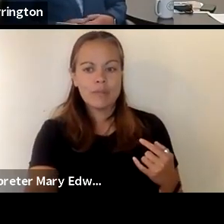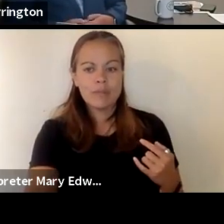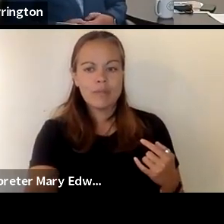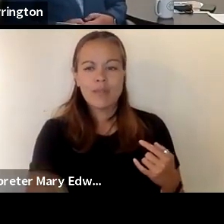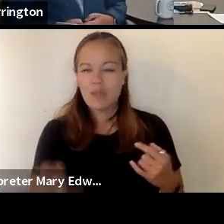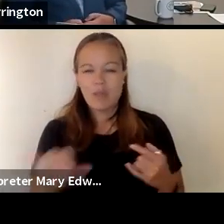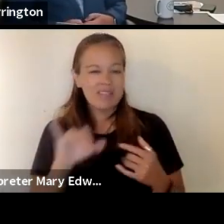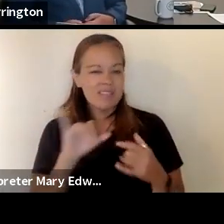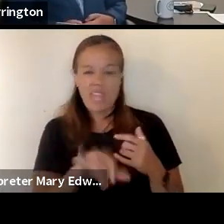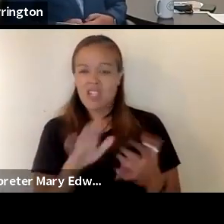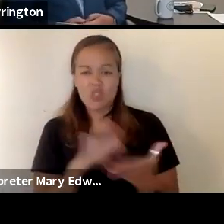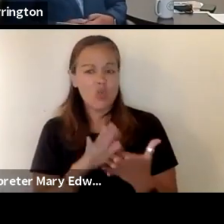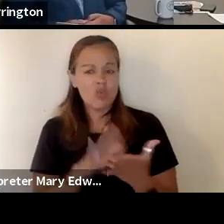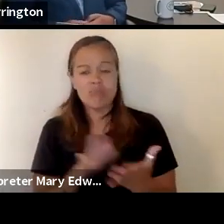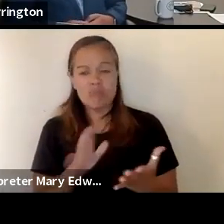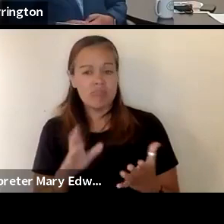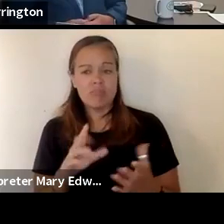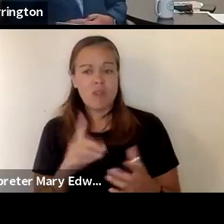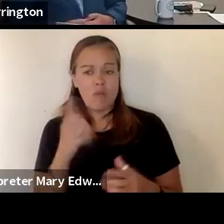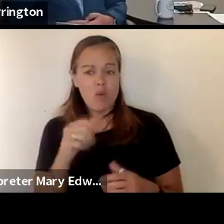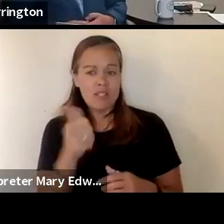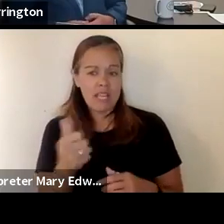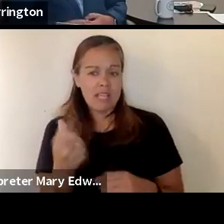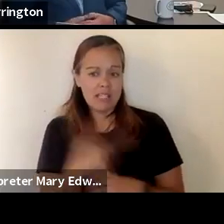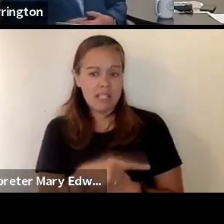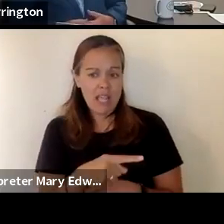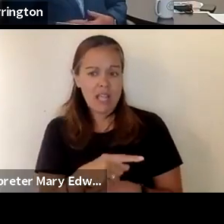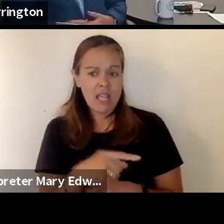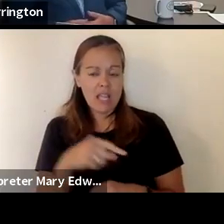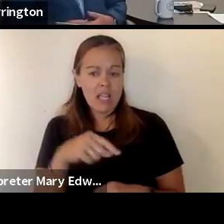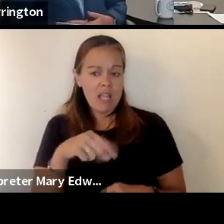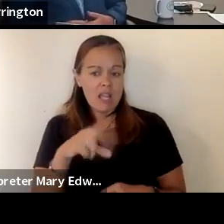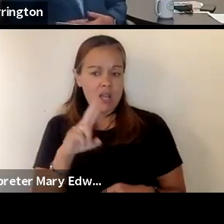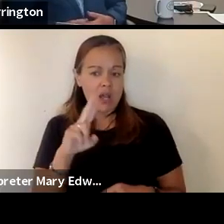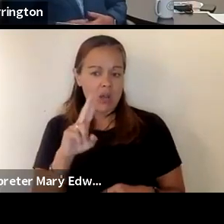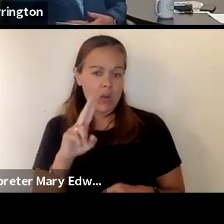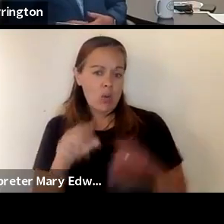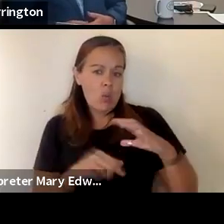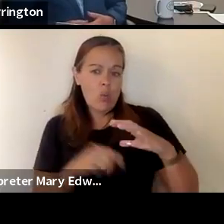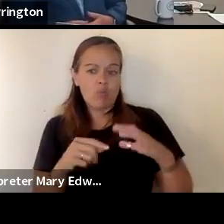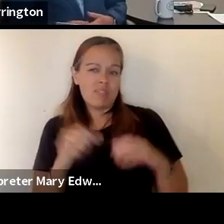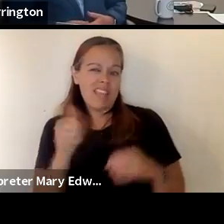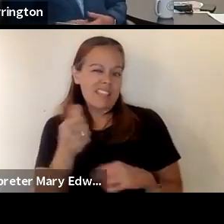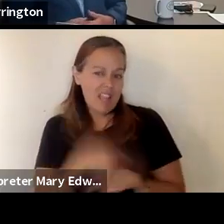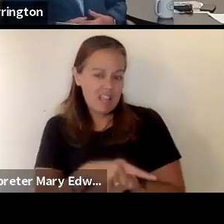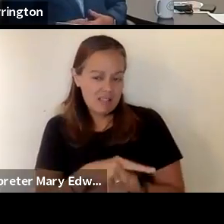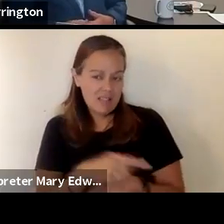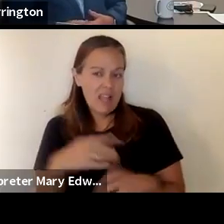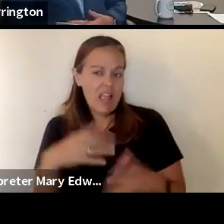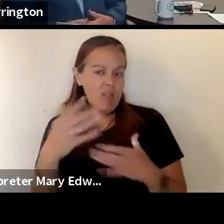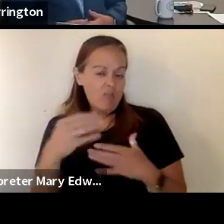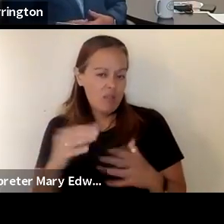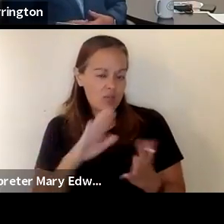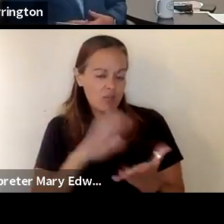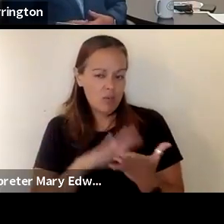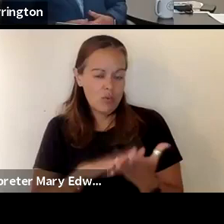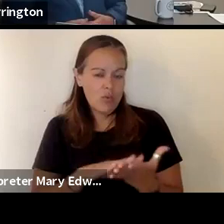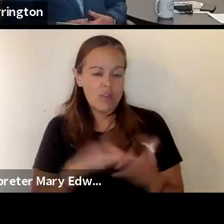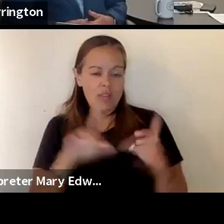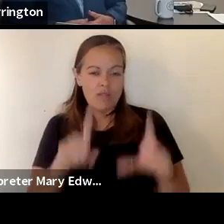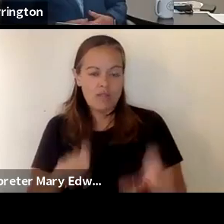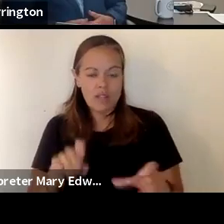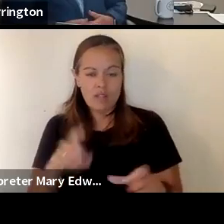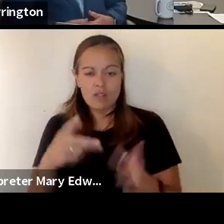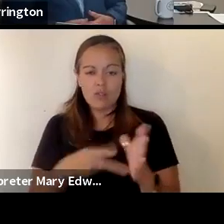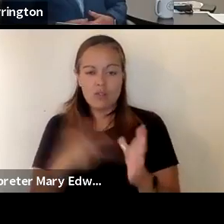remain in school for the 10-day quarantine period but they should quarantine outside of school and they do have to test two times weekly